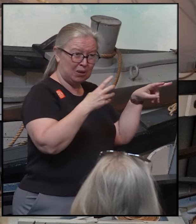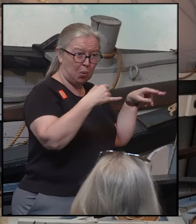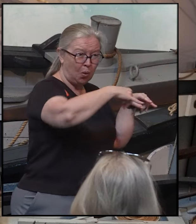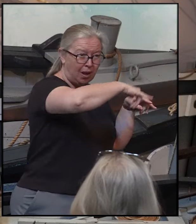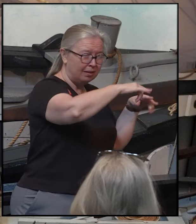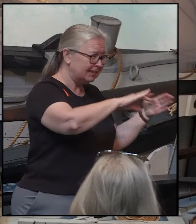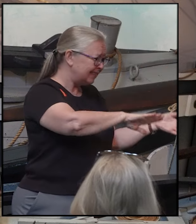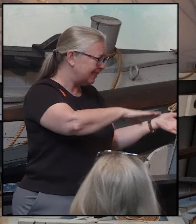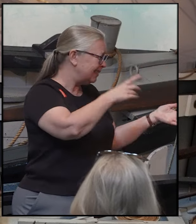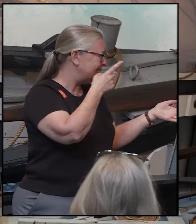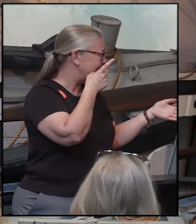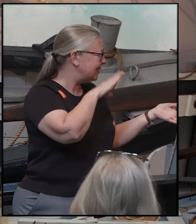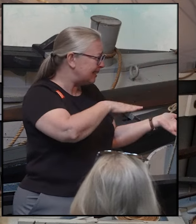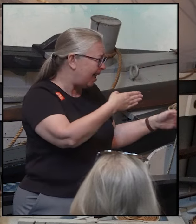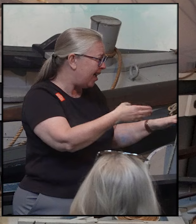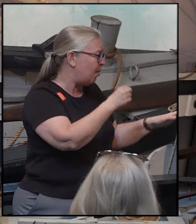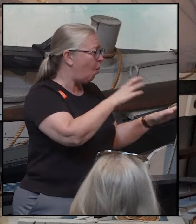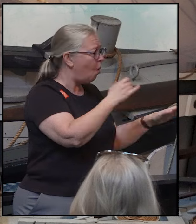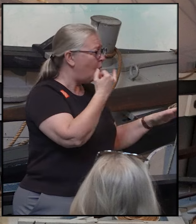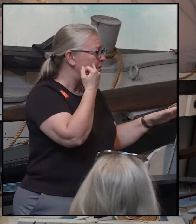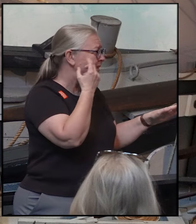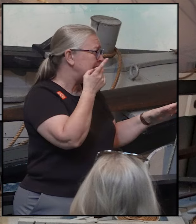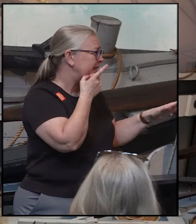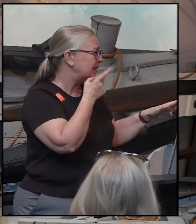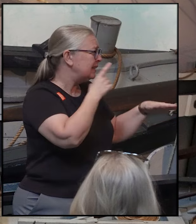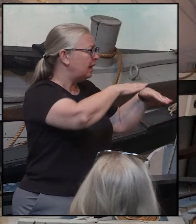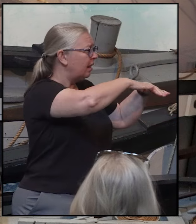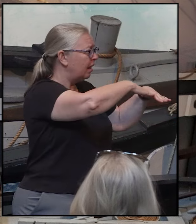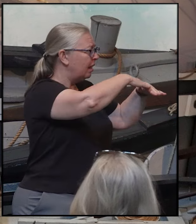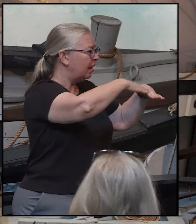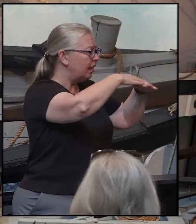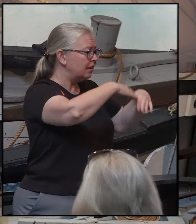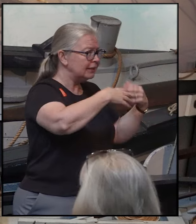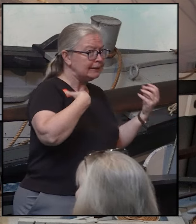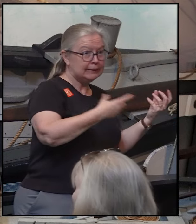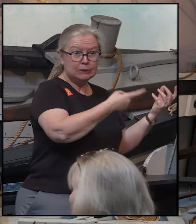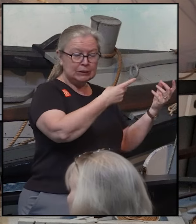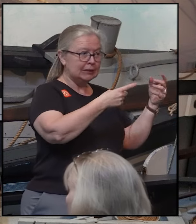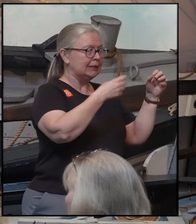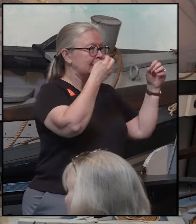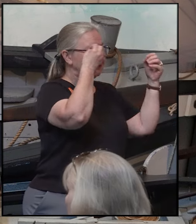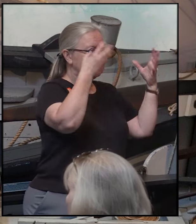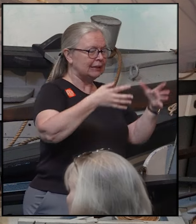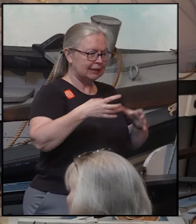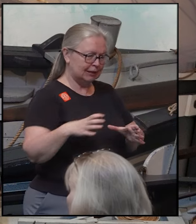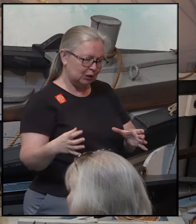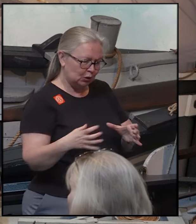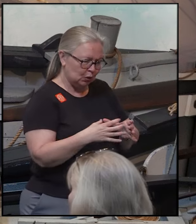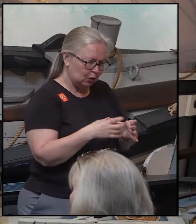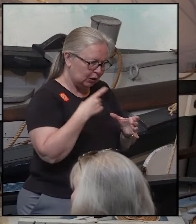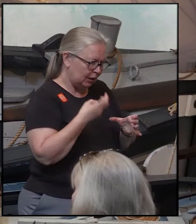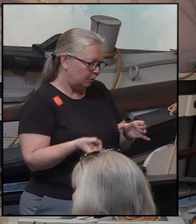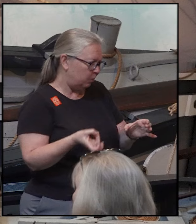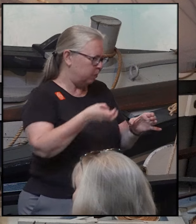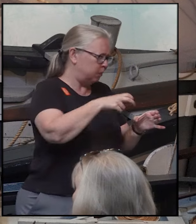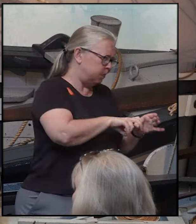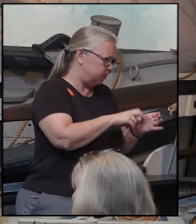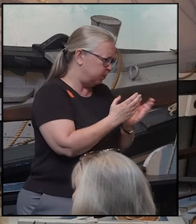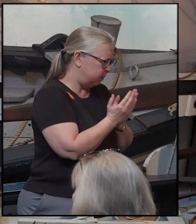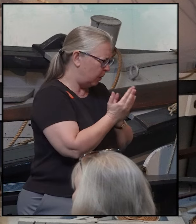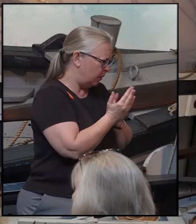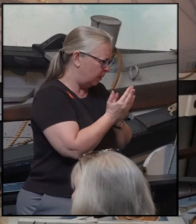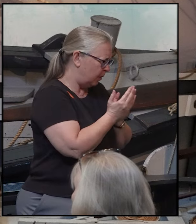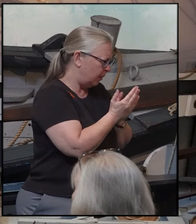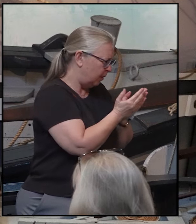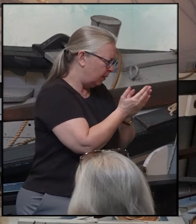down. Five other men are around a hut in the fire since it's winter. The six of them pile into a boat, go out,